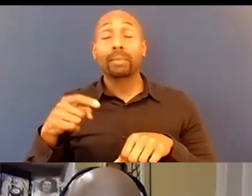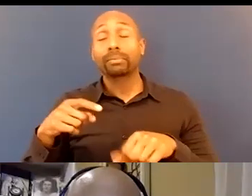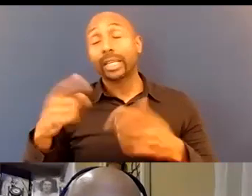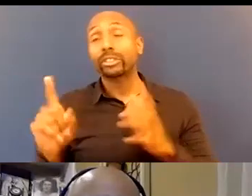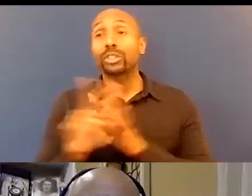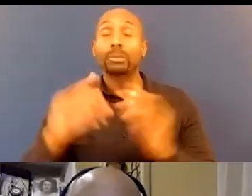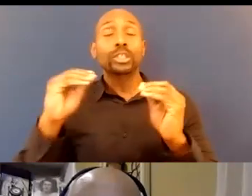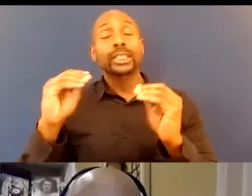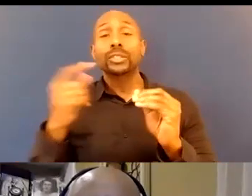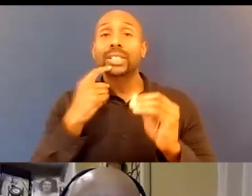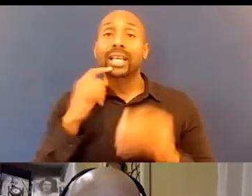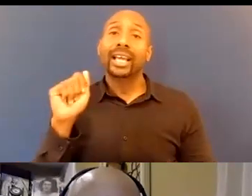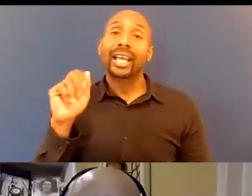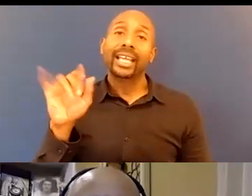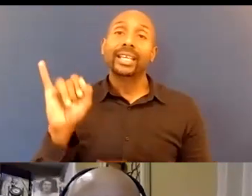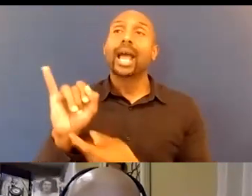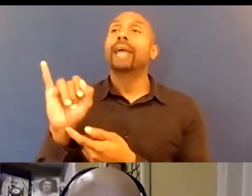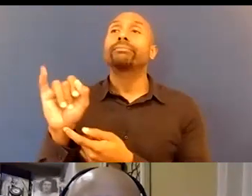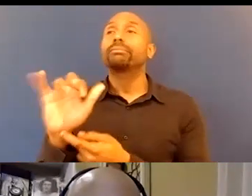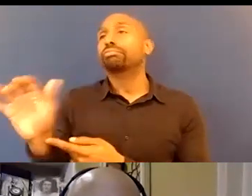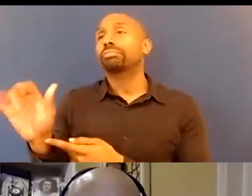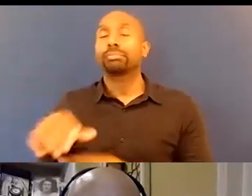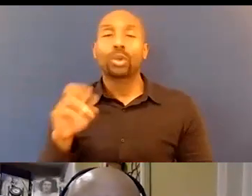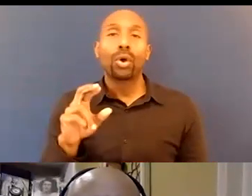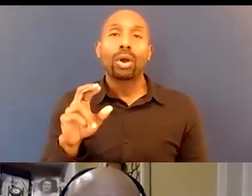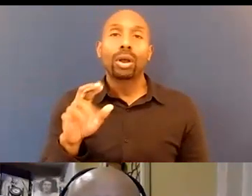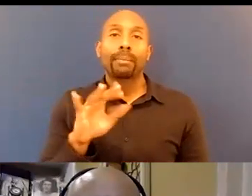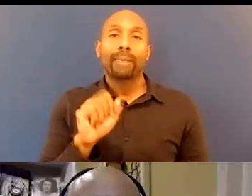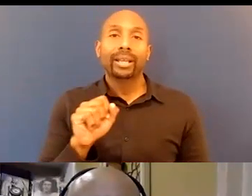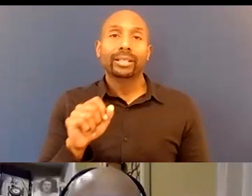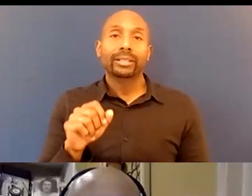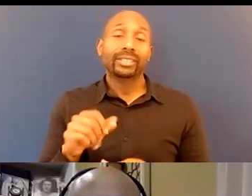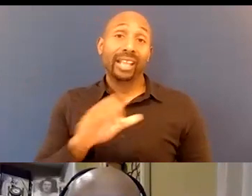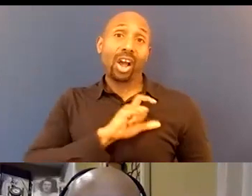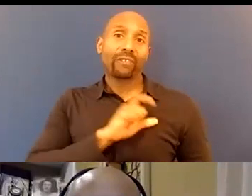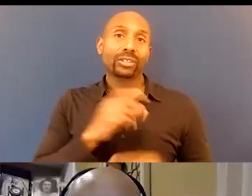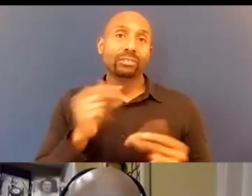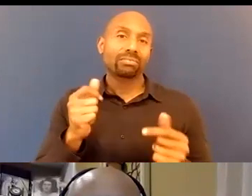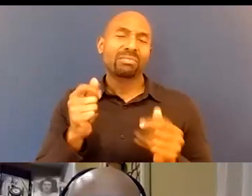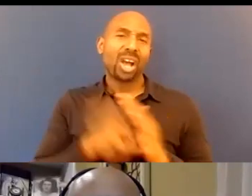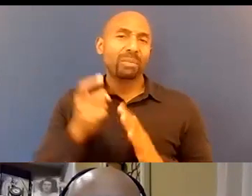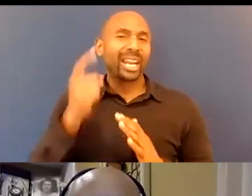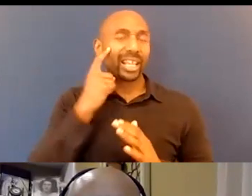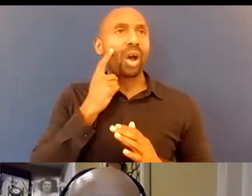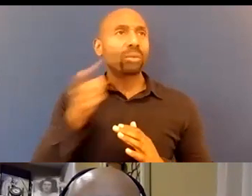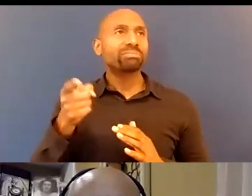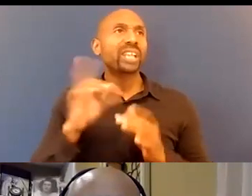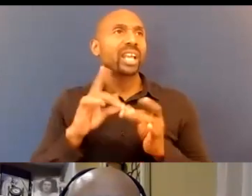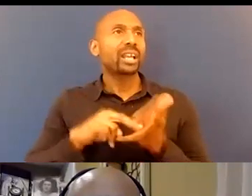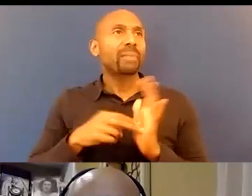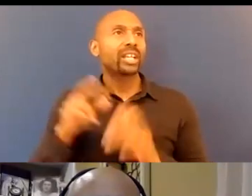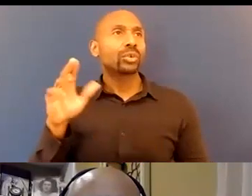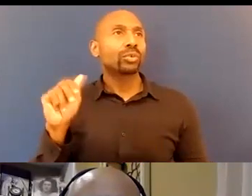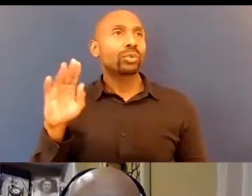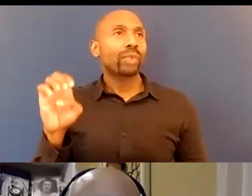assuming that you're talking about race so I just really want to get back to this if our panelists could try to give